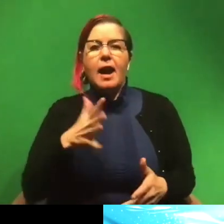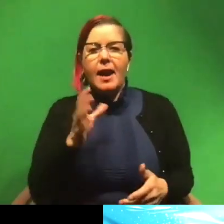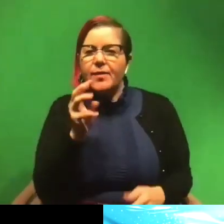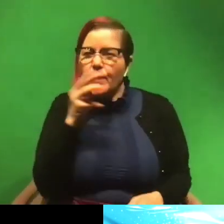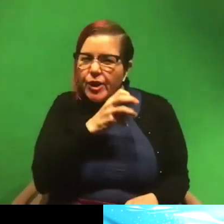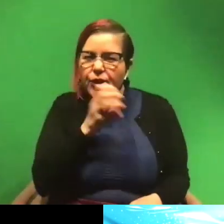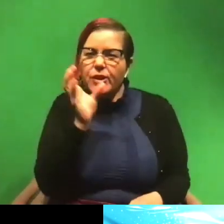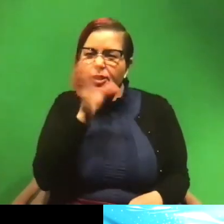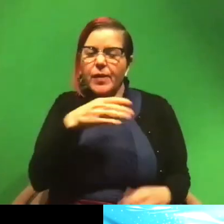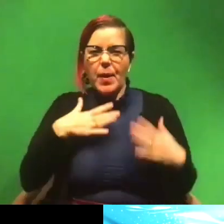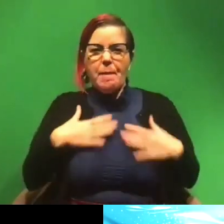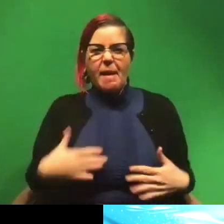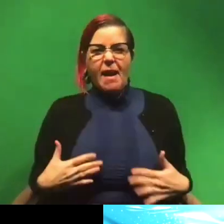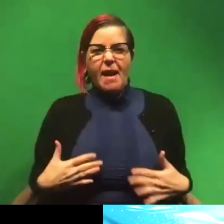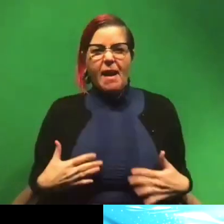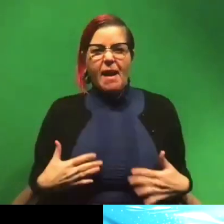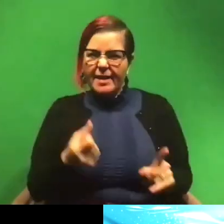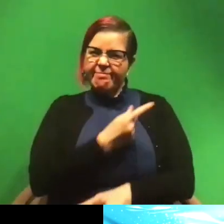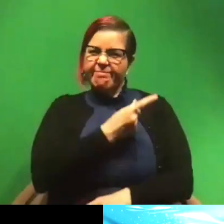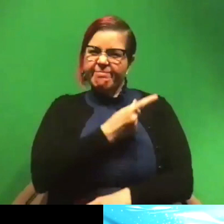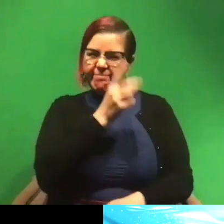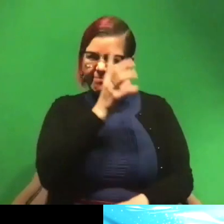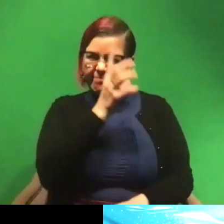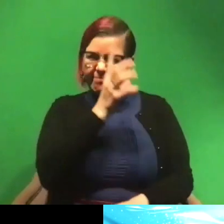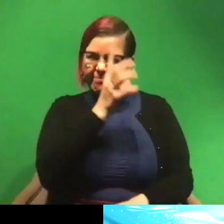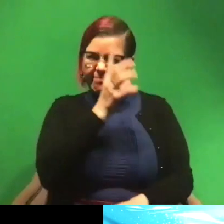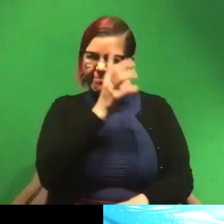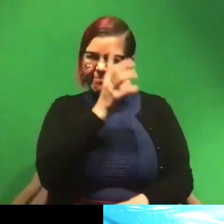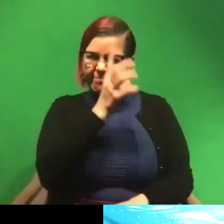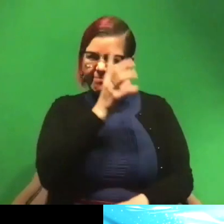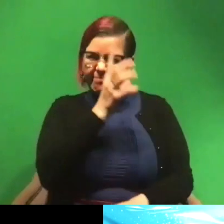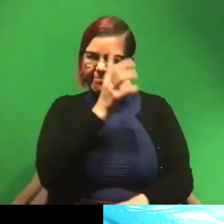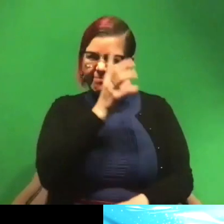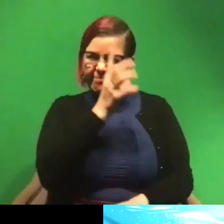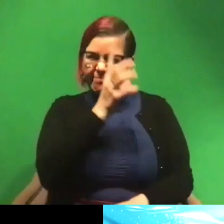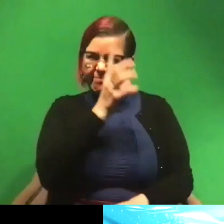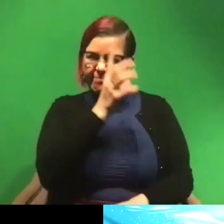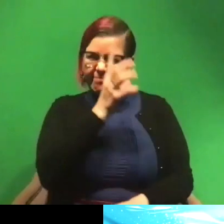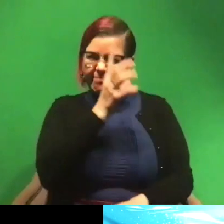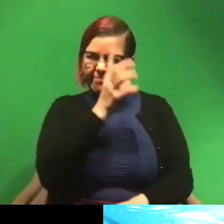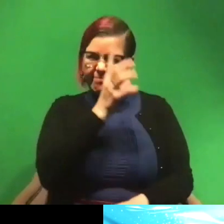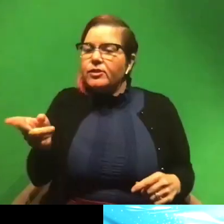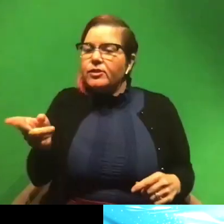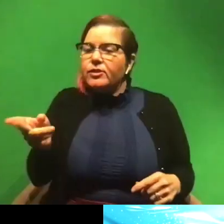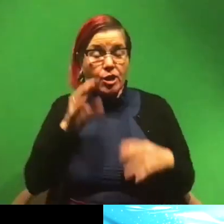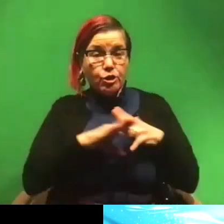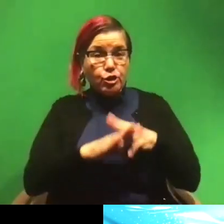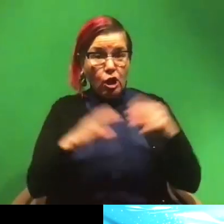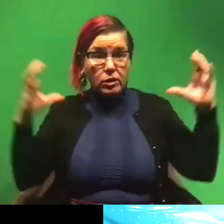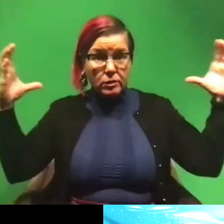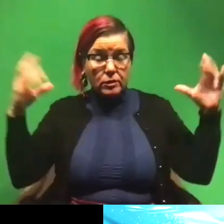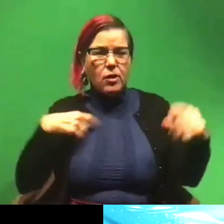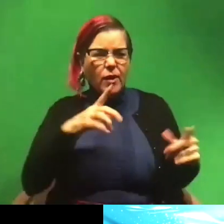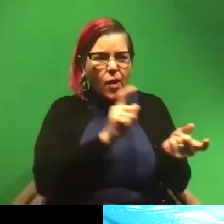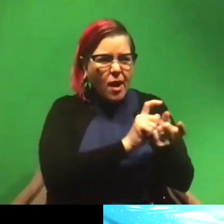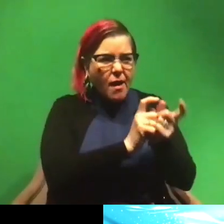in their body plans or have very, very interesting life histories. For the hammerheads, I was looking at their